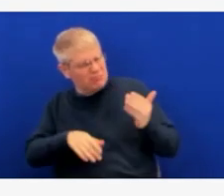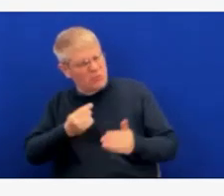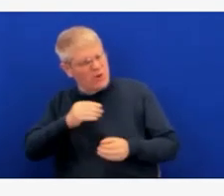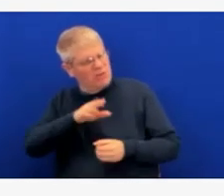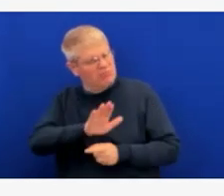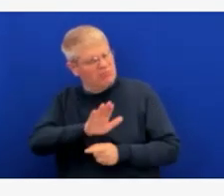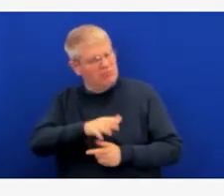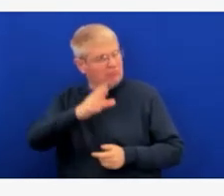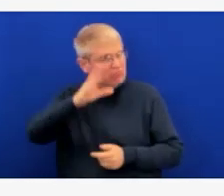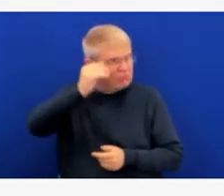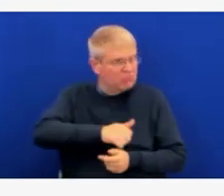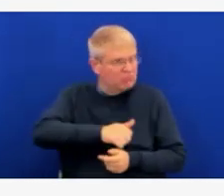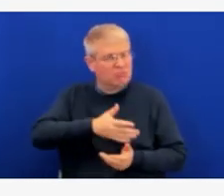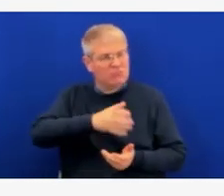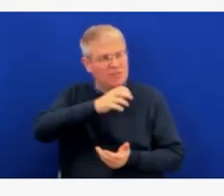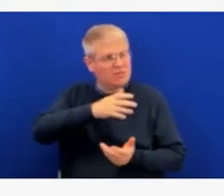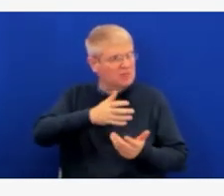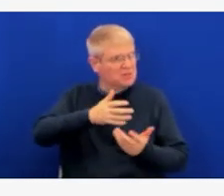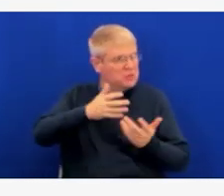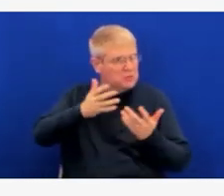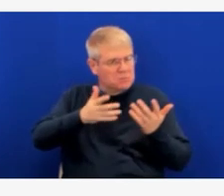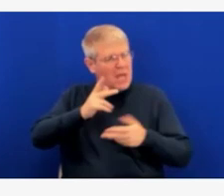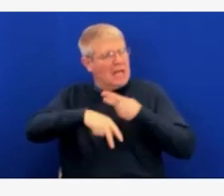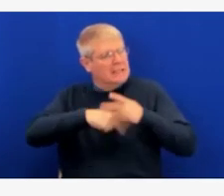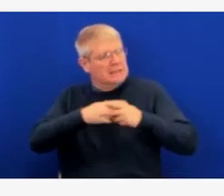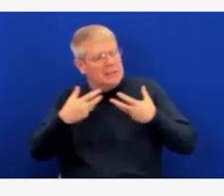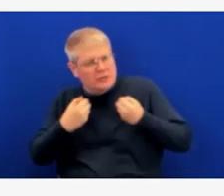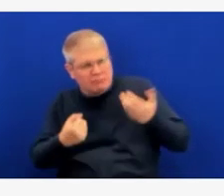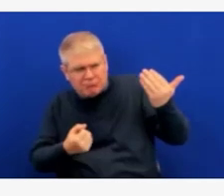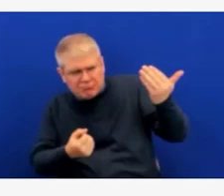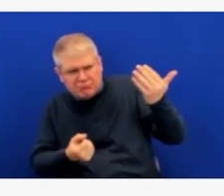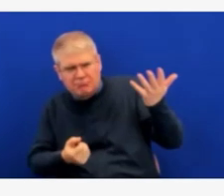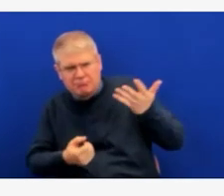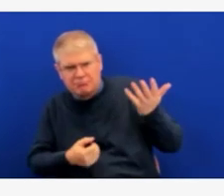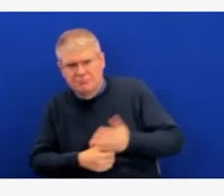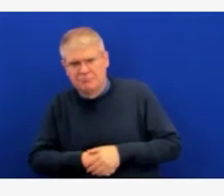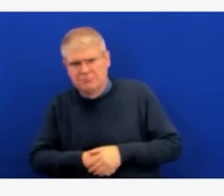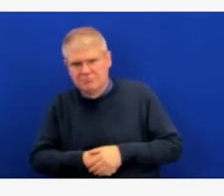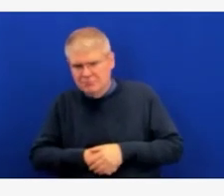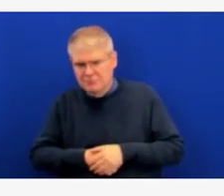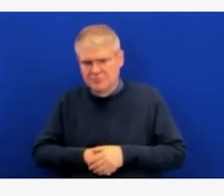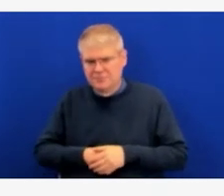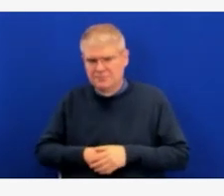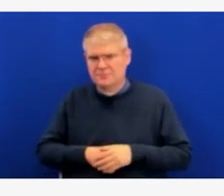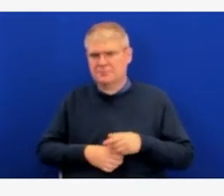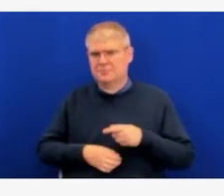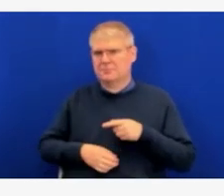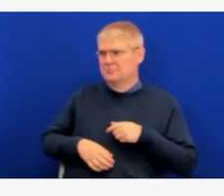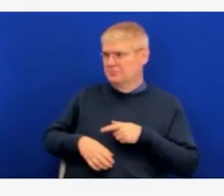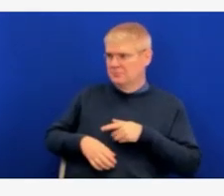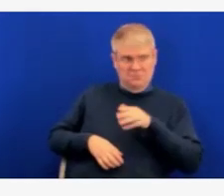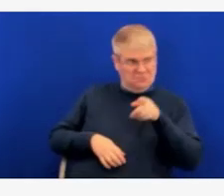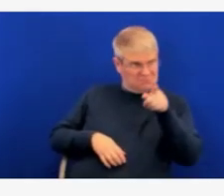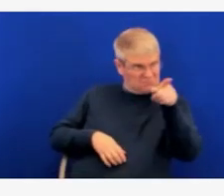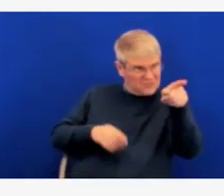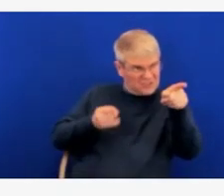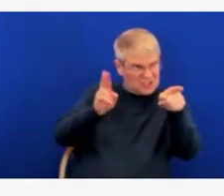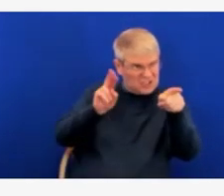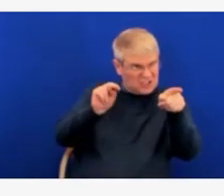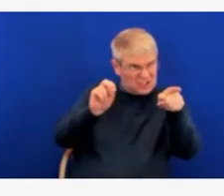Yeah. Maybe I'll turn to Dr. Turner first and then followed by Dr. Barker.